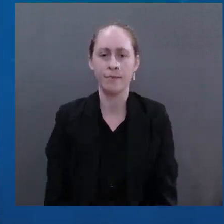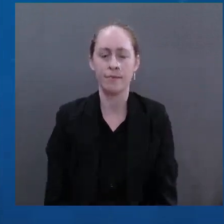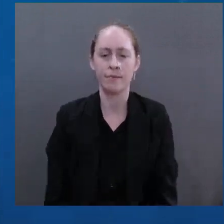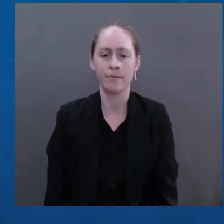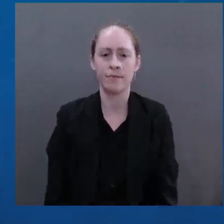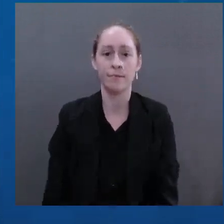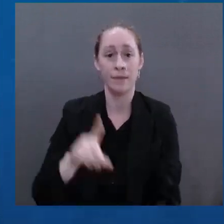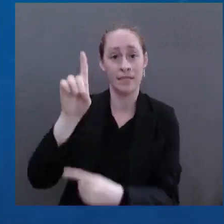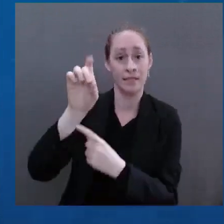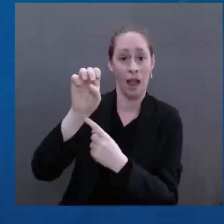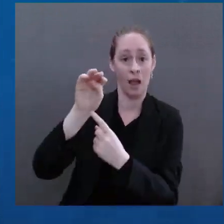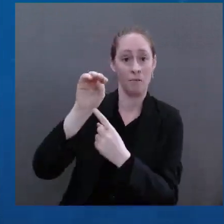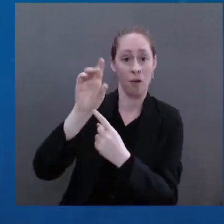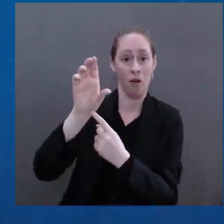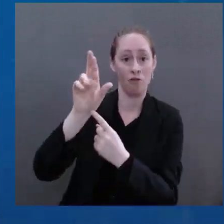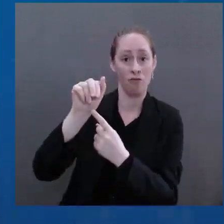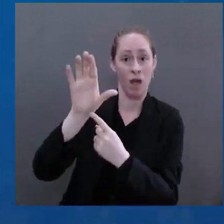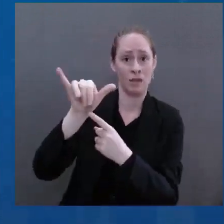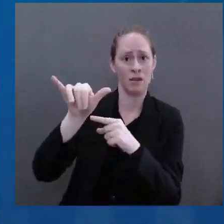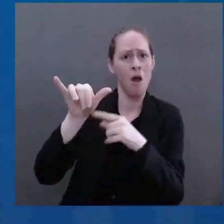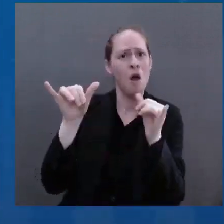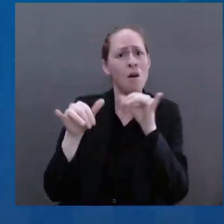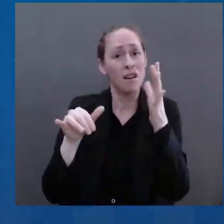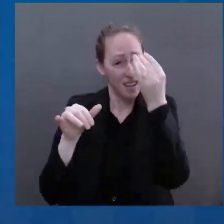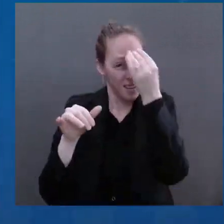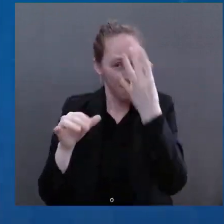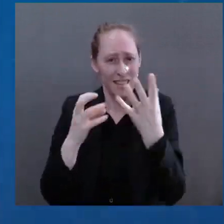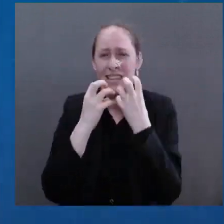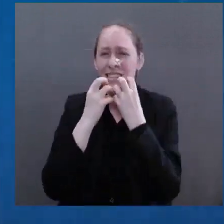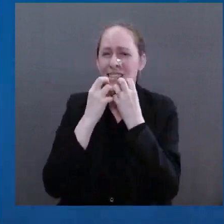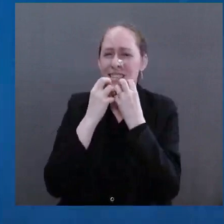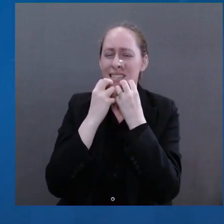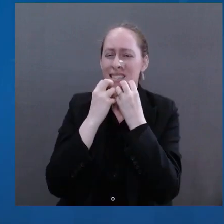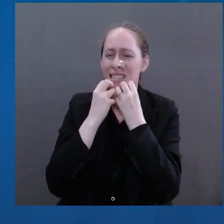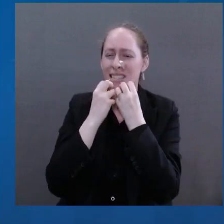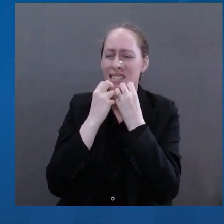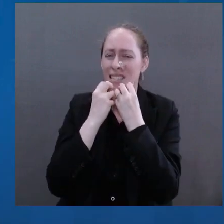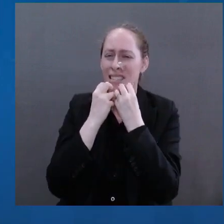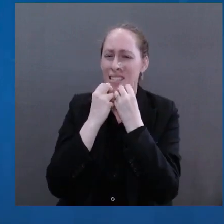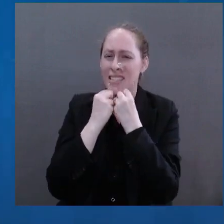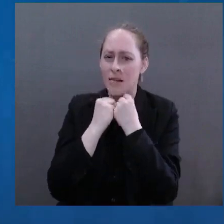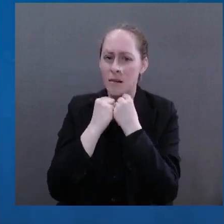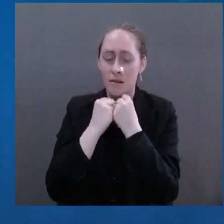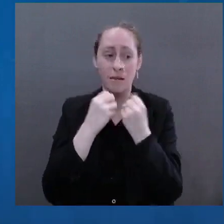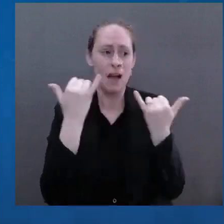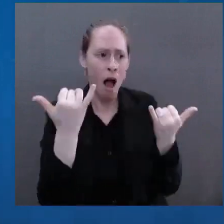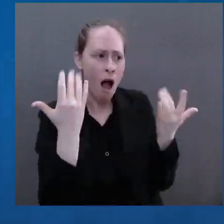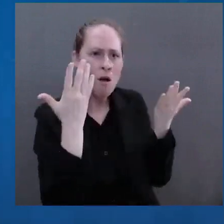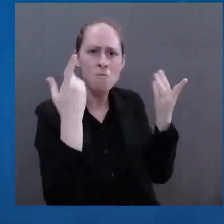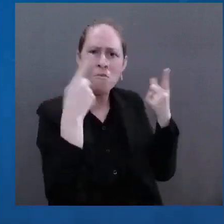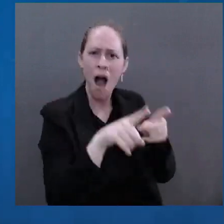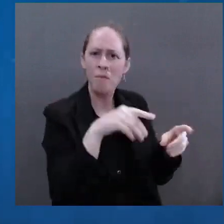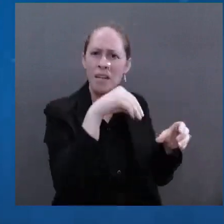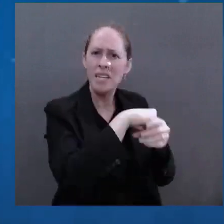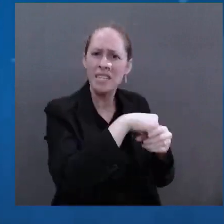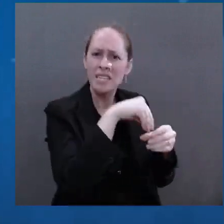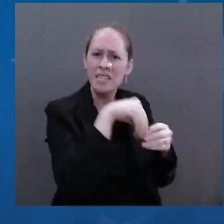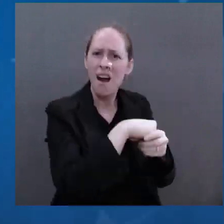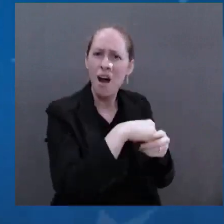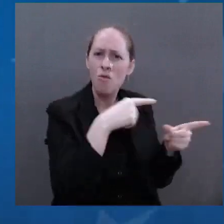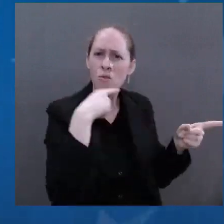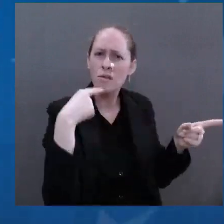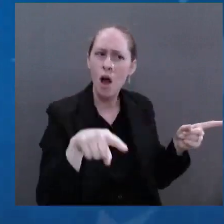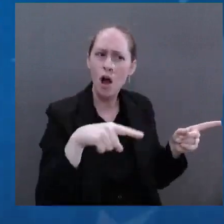Kremlin. It's jailing protesters. 200,000 people have allegedly already left. There's a brain drain leaving